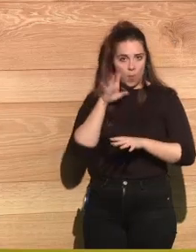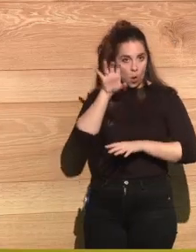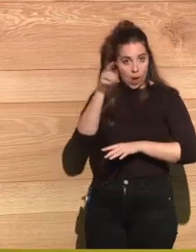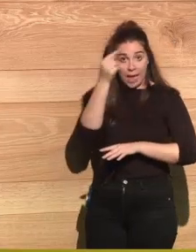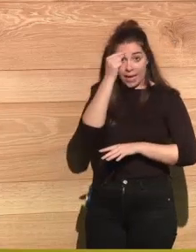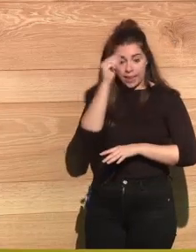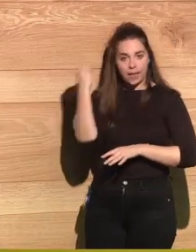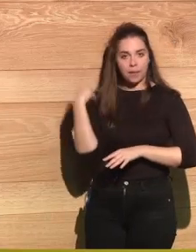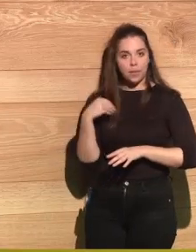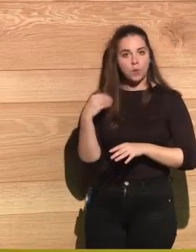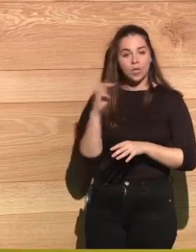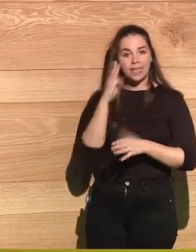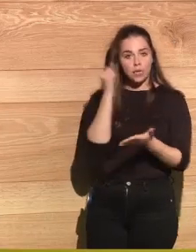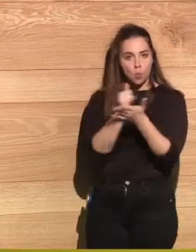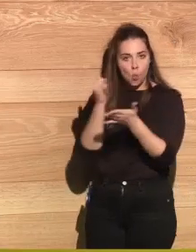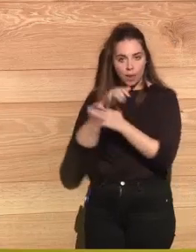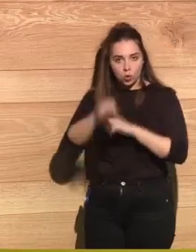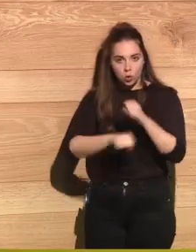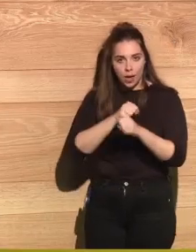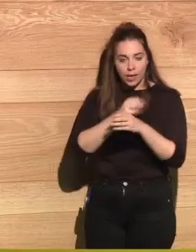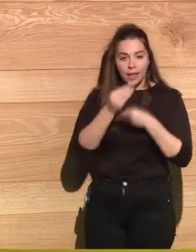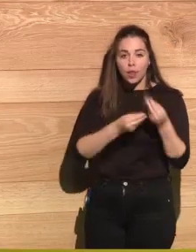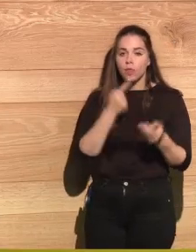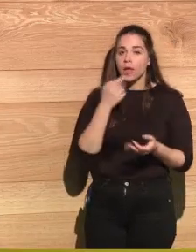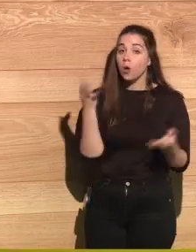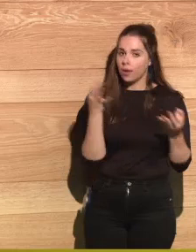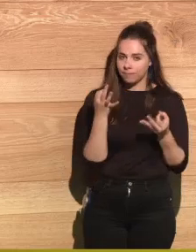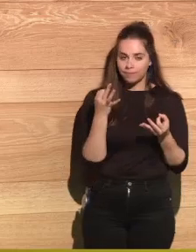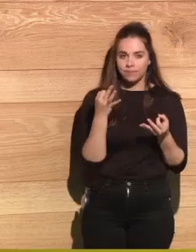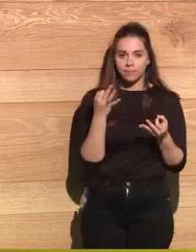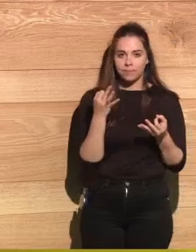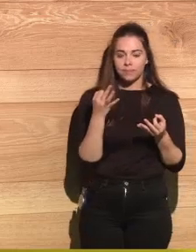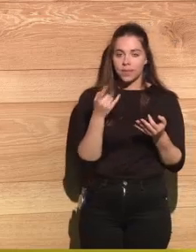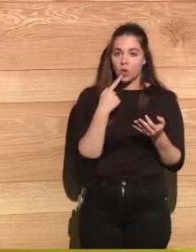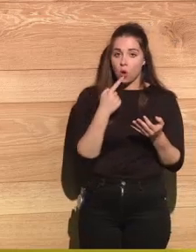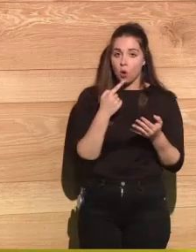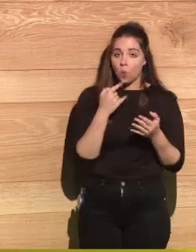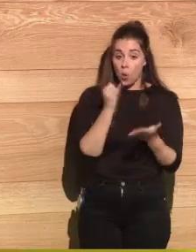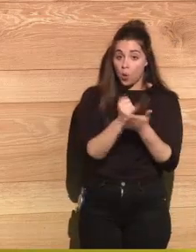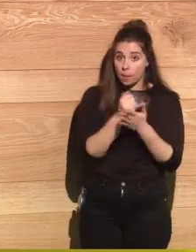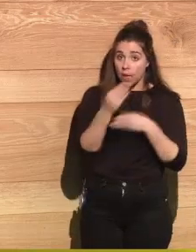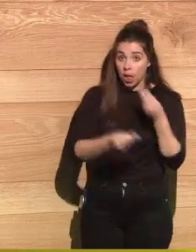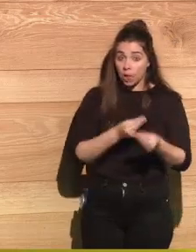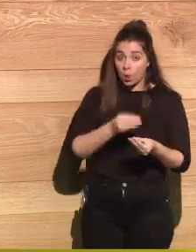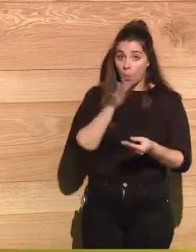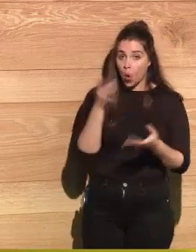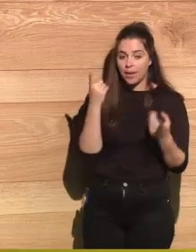India, when they carried out their three tests, they said, we did this